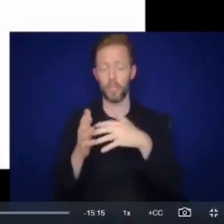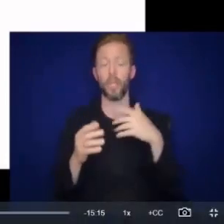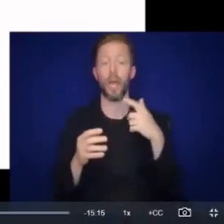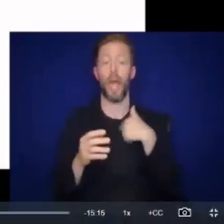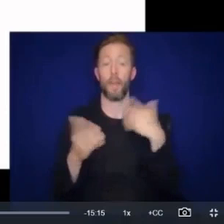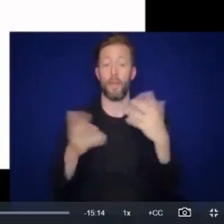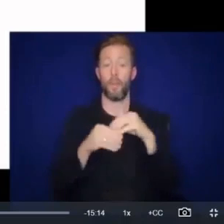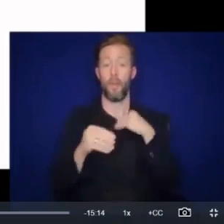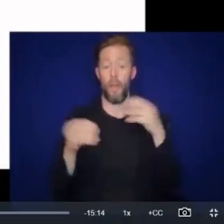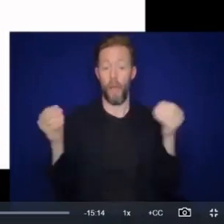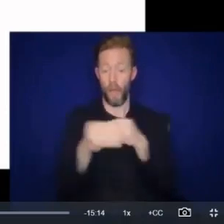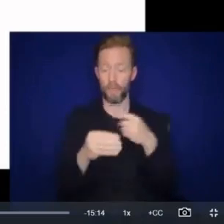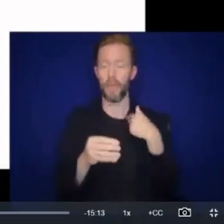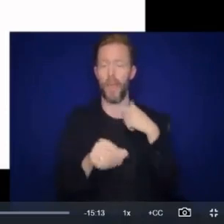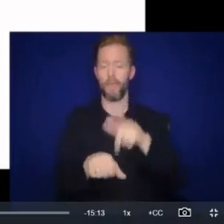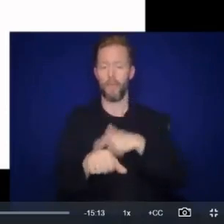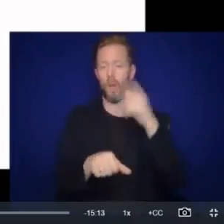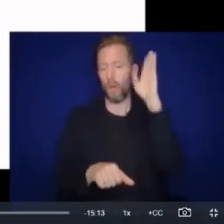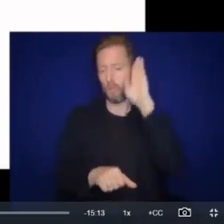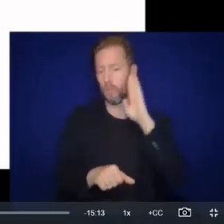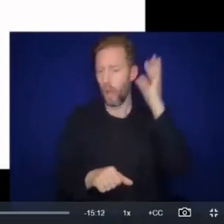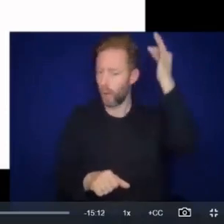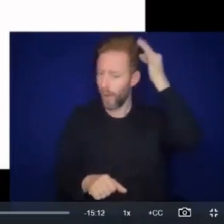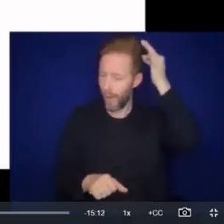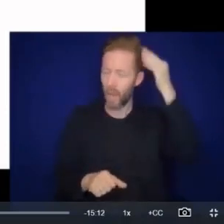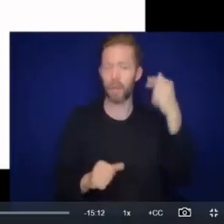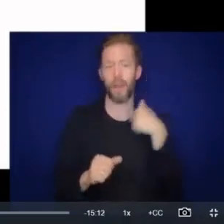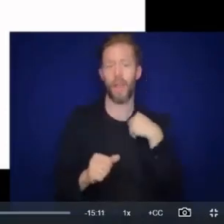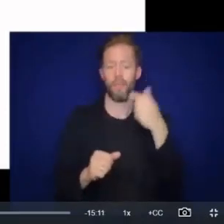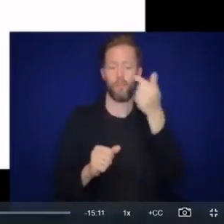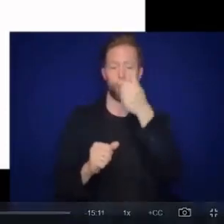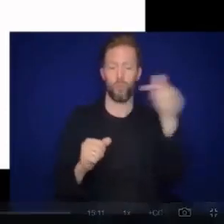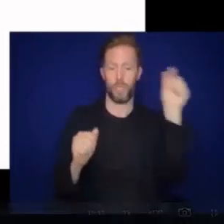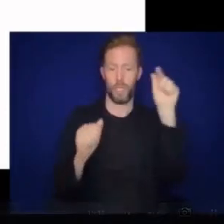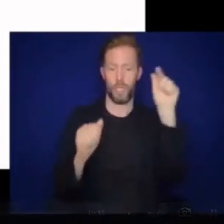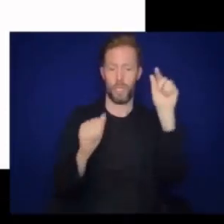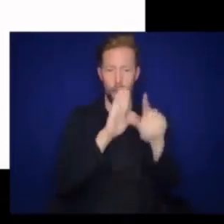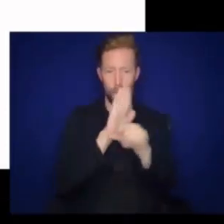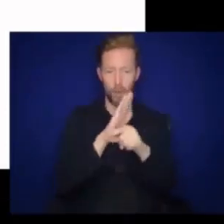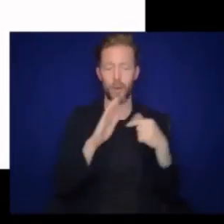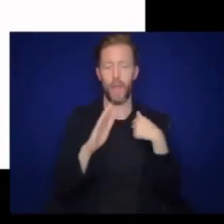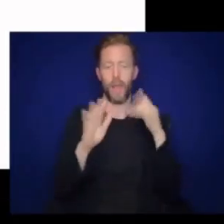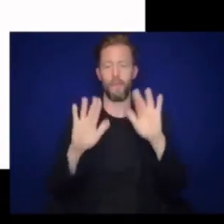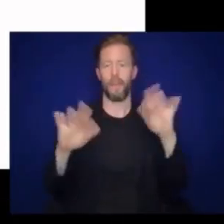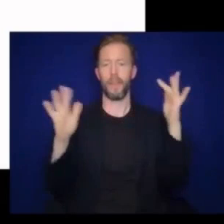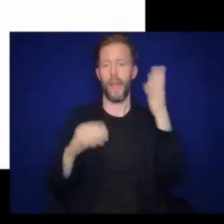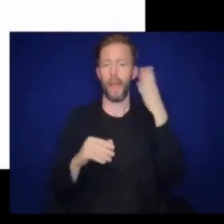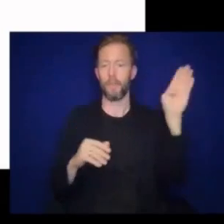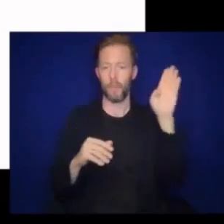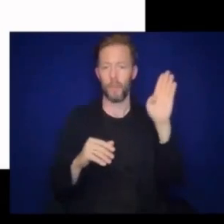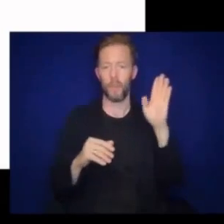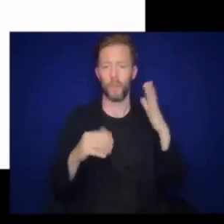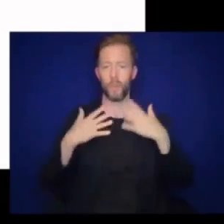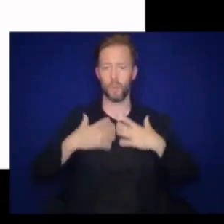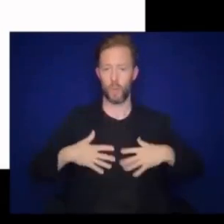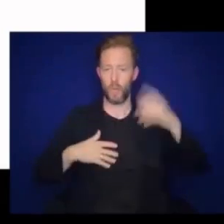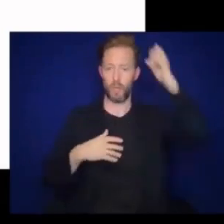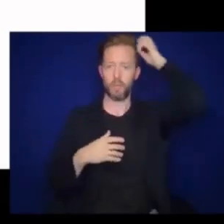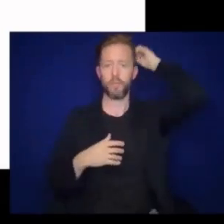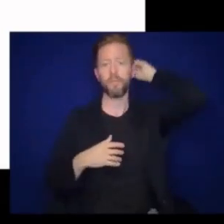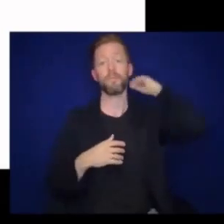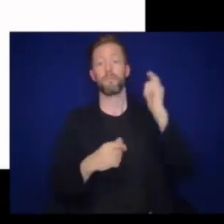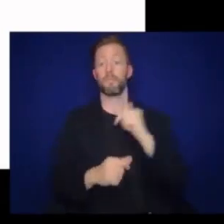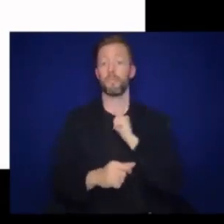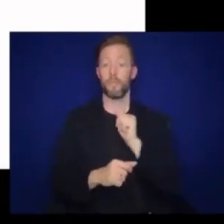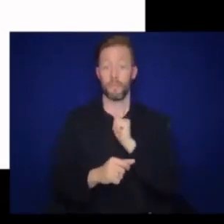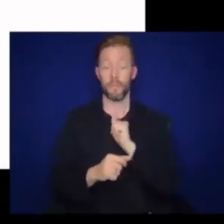I have long brown hair, and I am wearing a light blue sweater. I am a pediatric